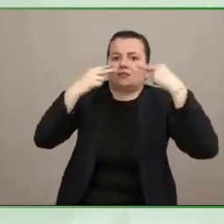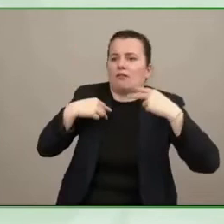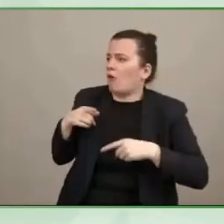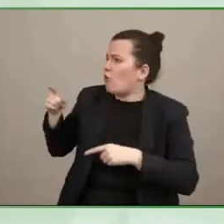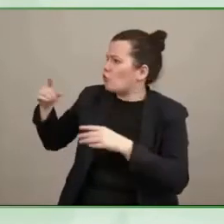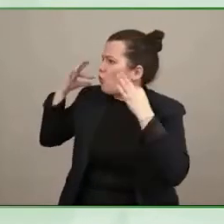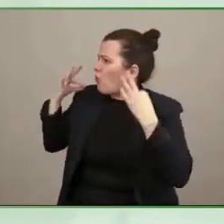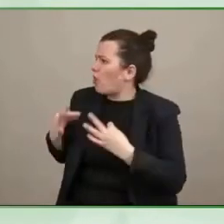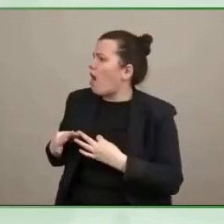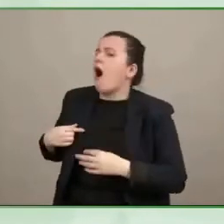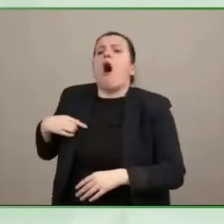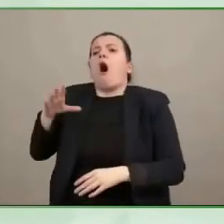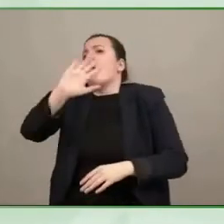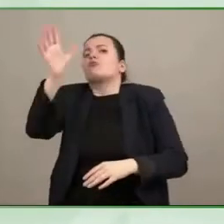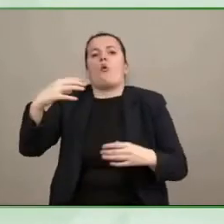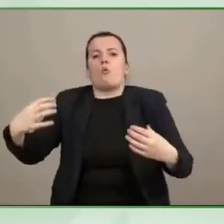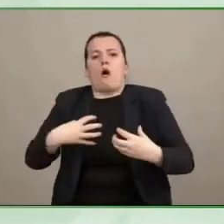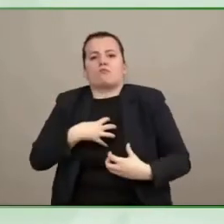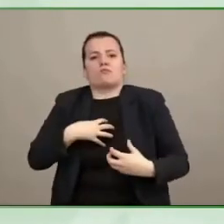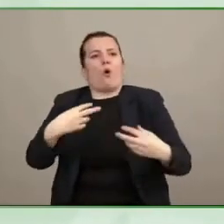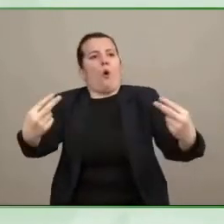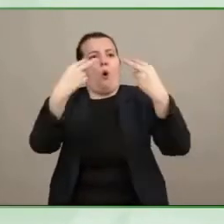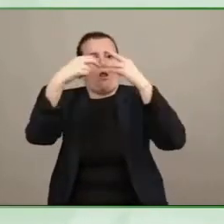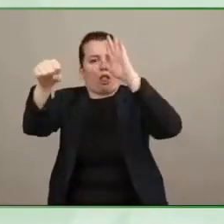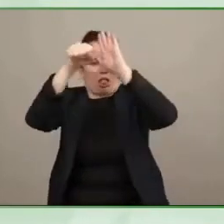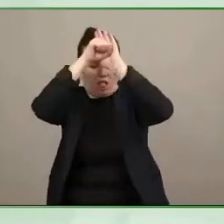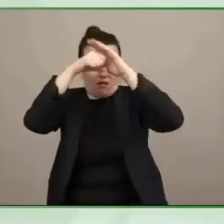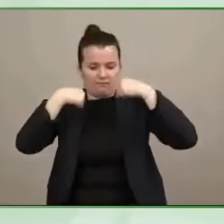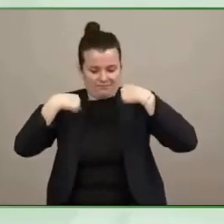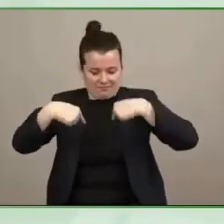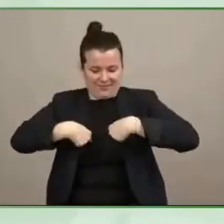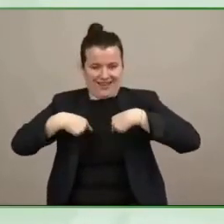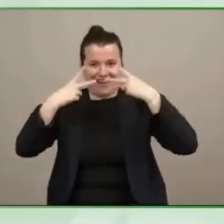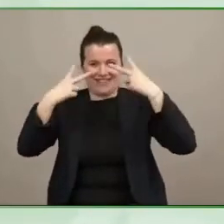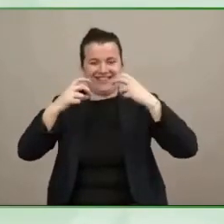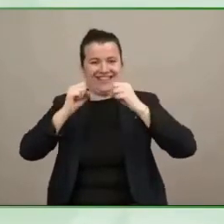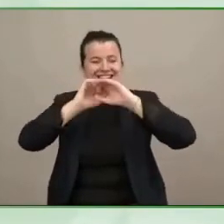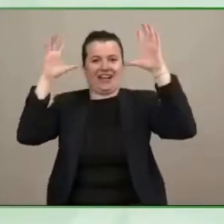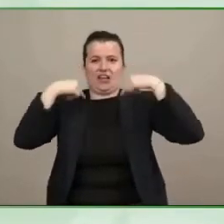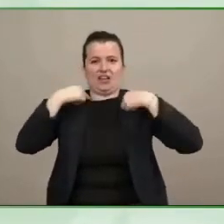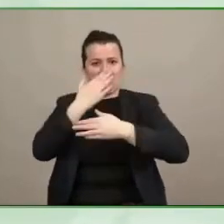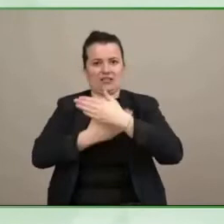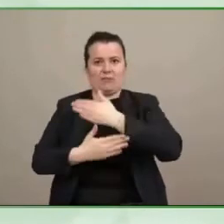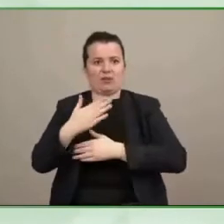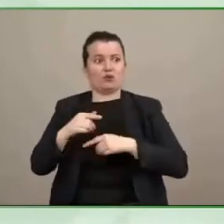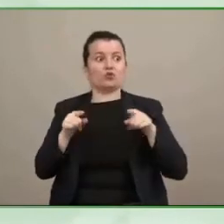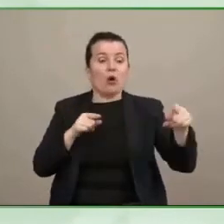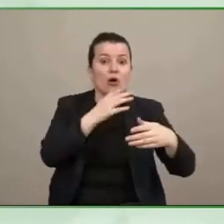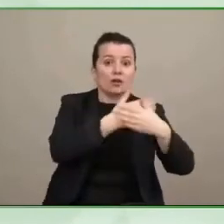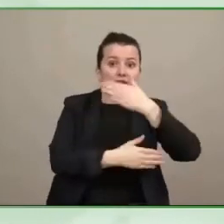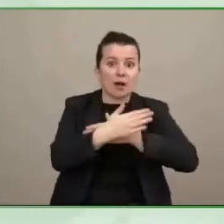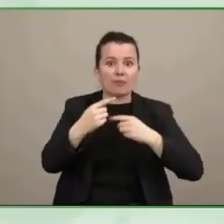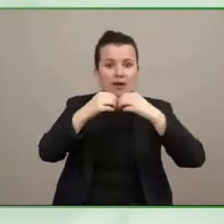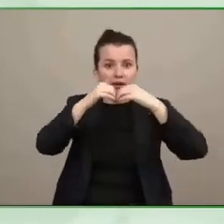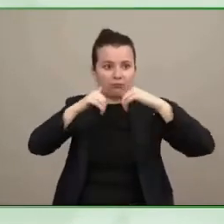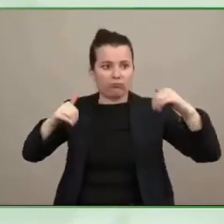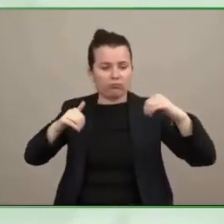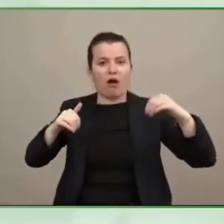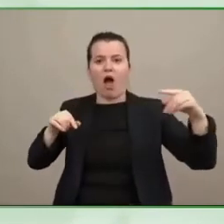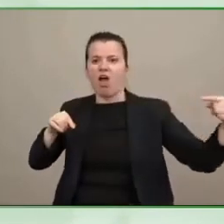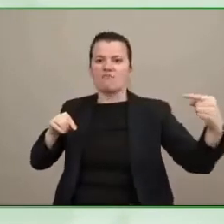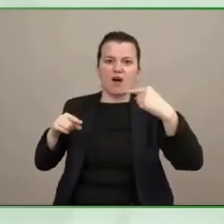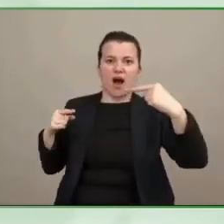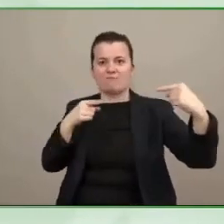and so what it does is it places a real tension between the various disabilities because people